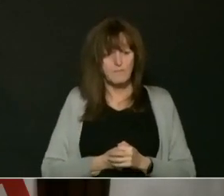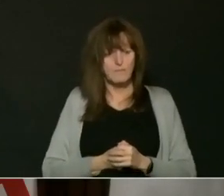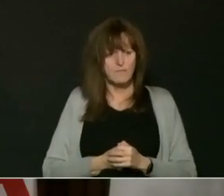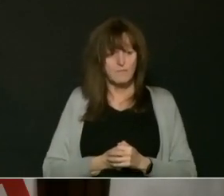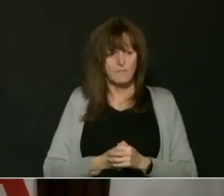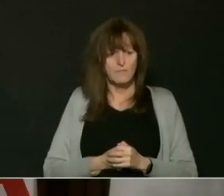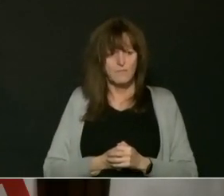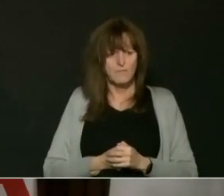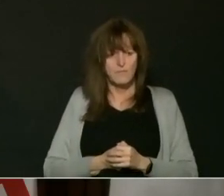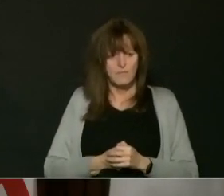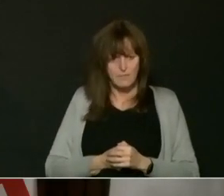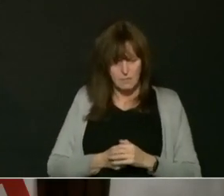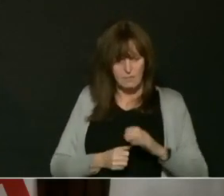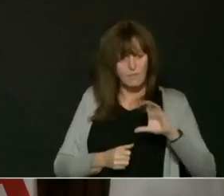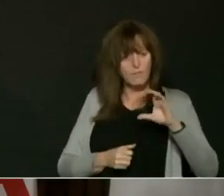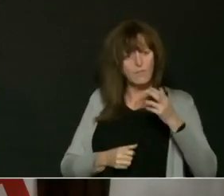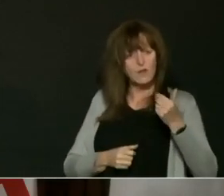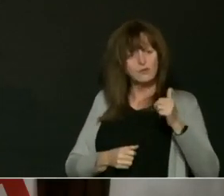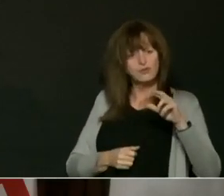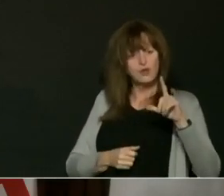Queen's Park Briefing. Please go ahead.